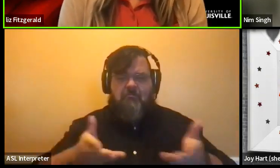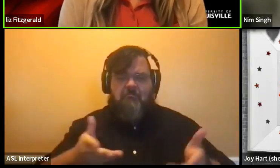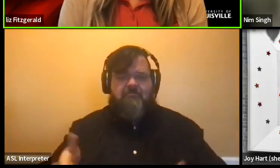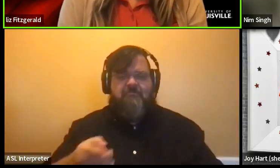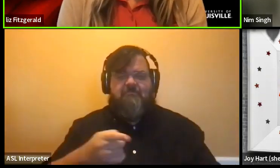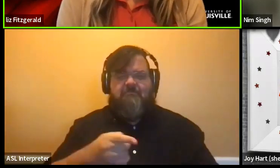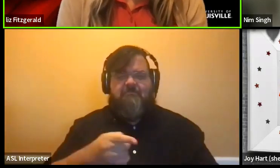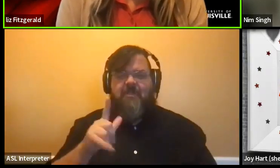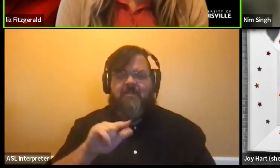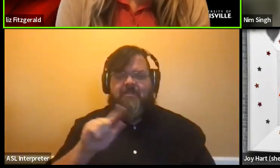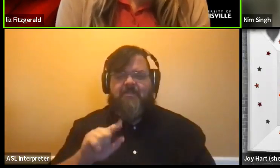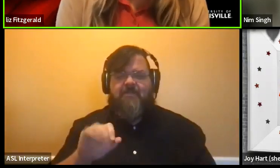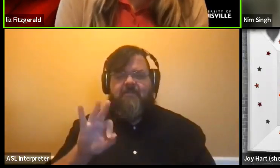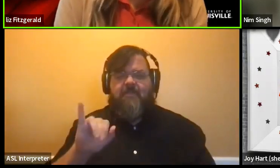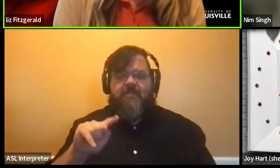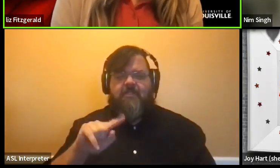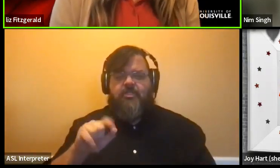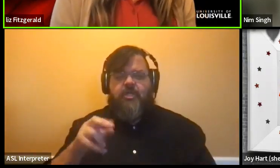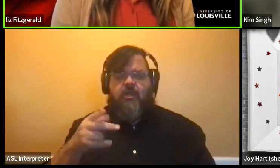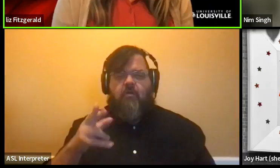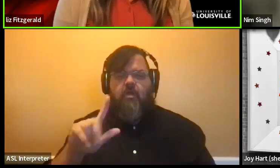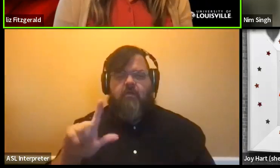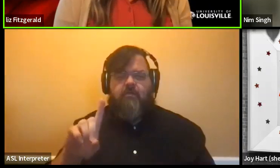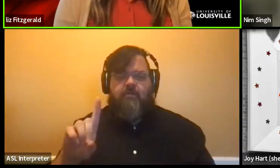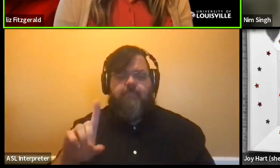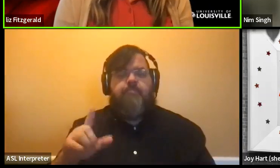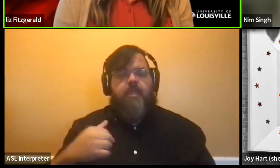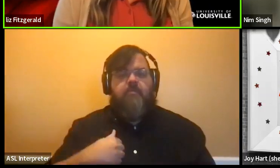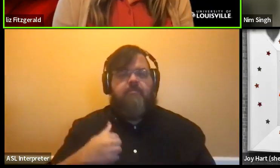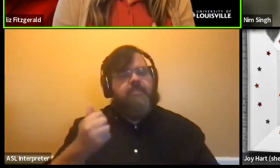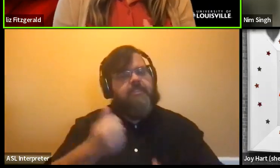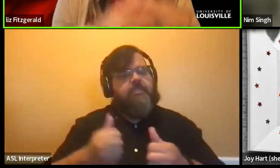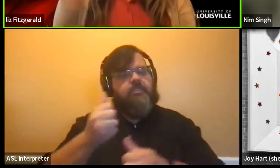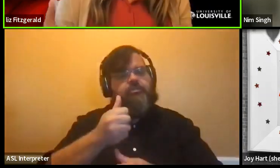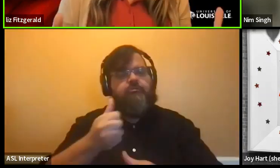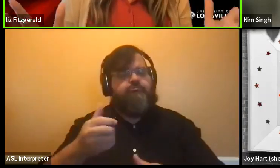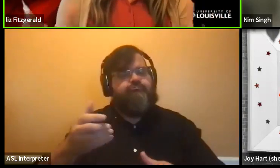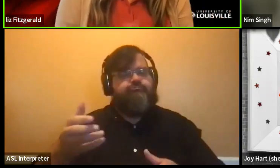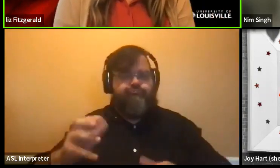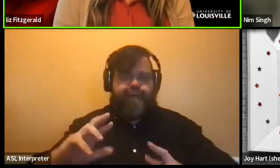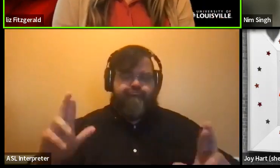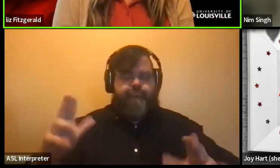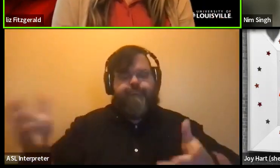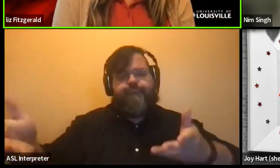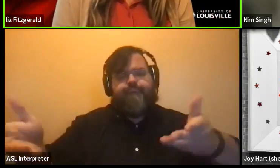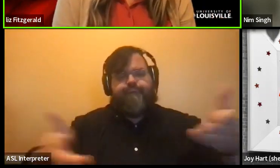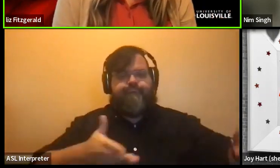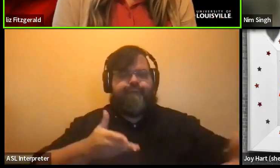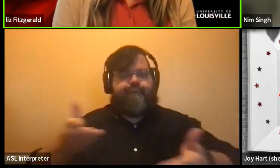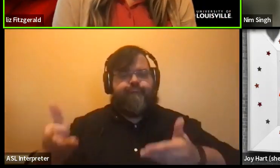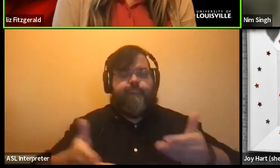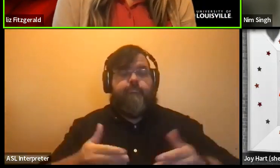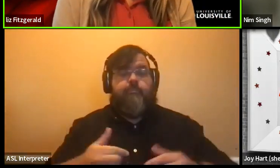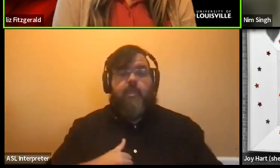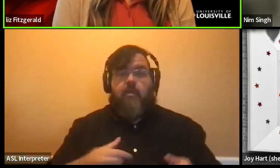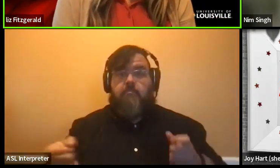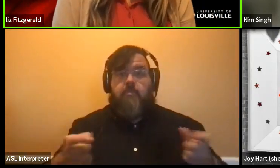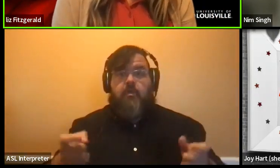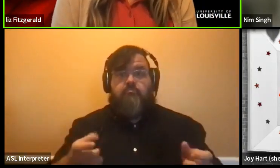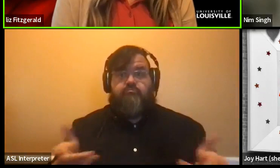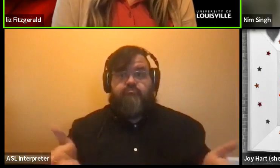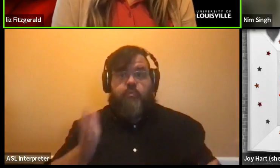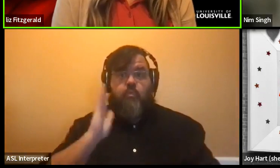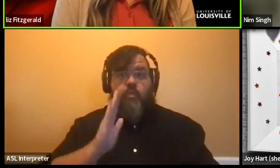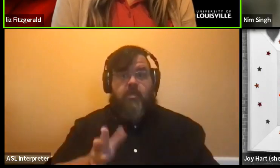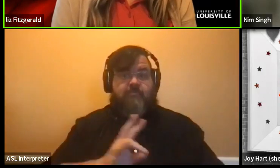am the Senior Associate Director of Admissions. So I'm here tonight to moderate this session. We're going to run from seven to eight.